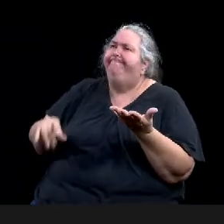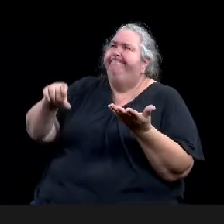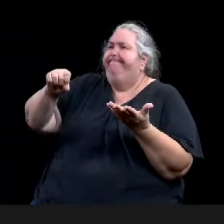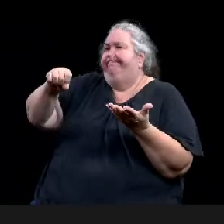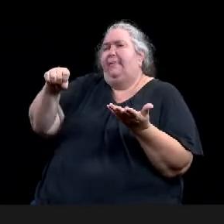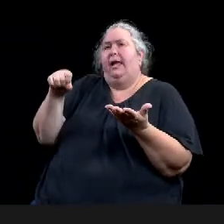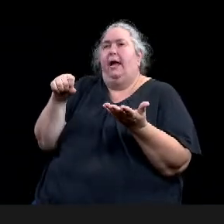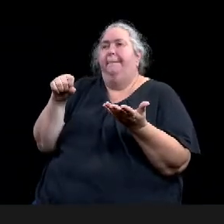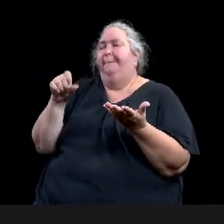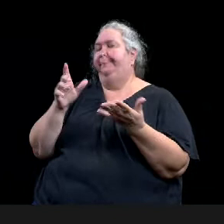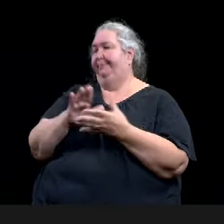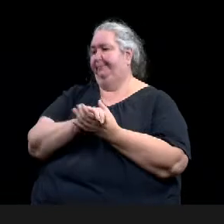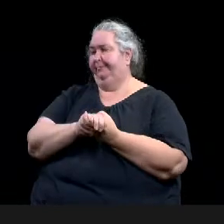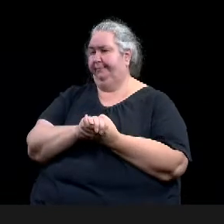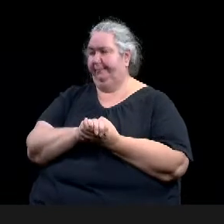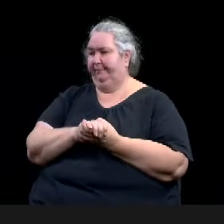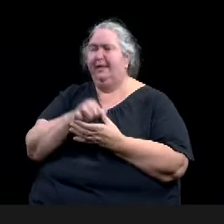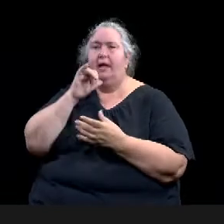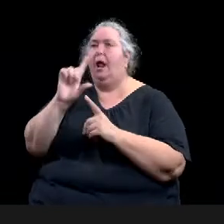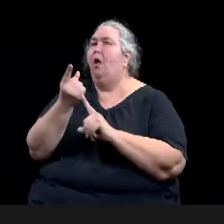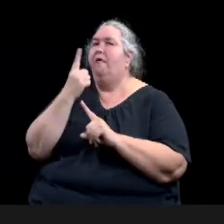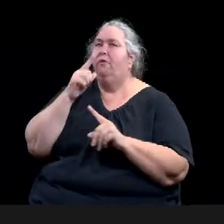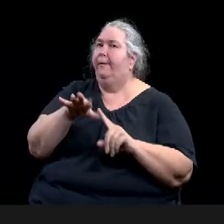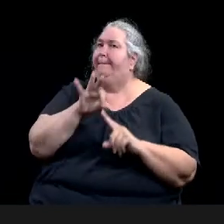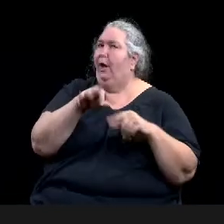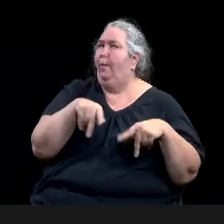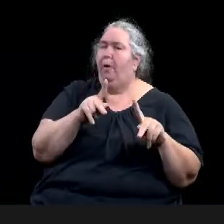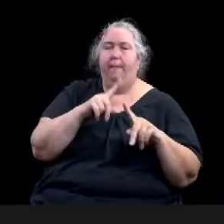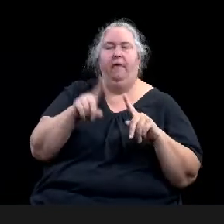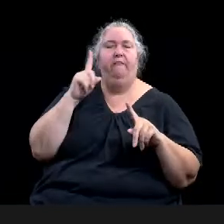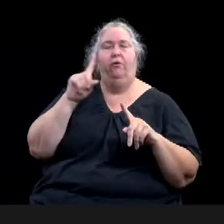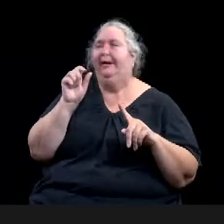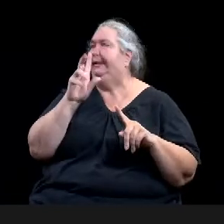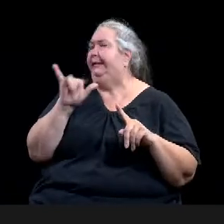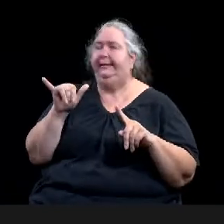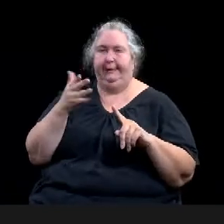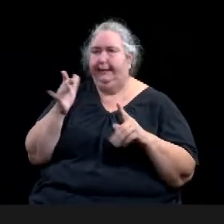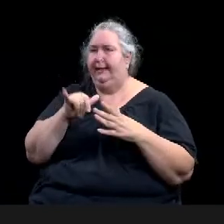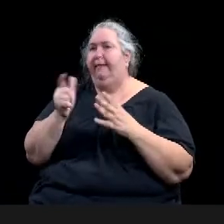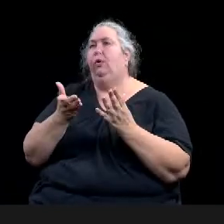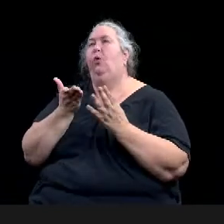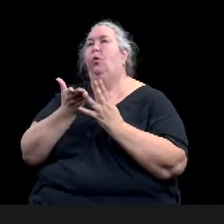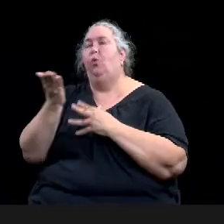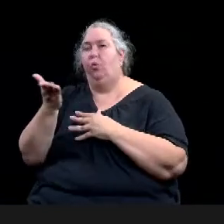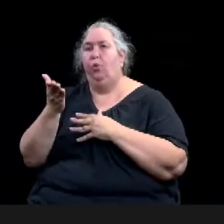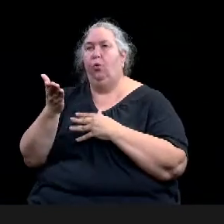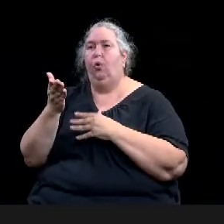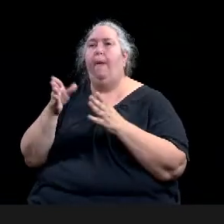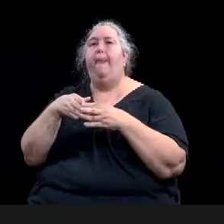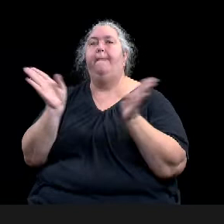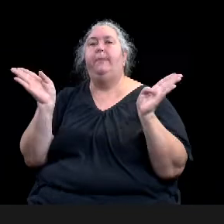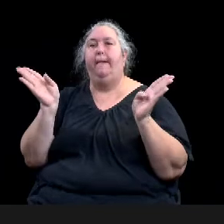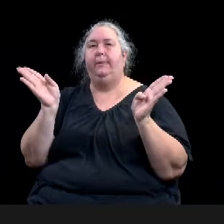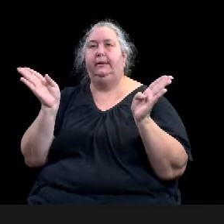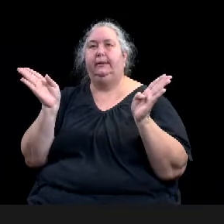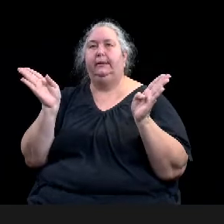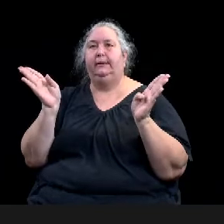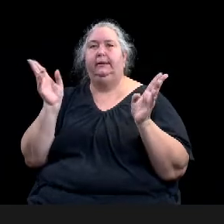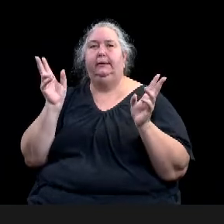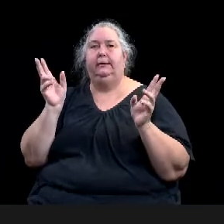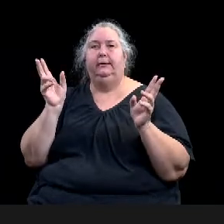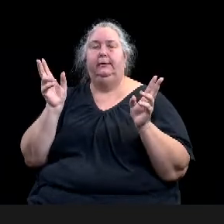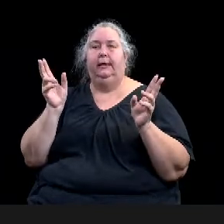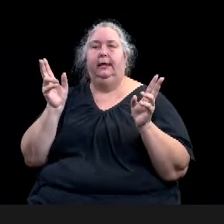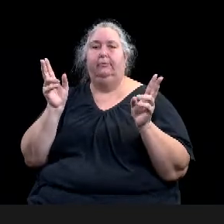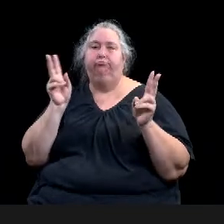be acted on by the Plan Commissioner Council. We, we do let them know the process and what, you know, staff recommendation means, what Plan